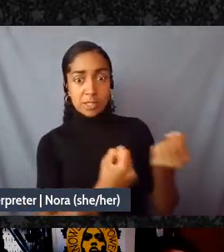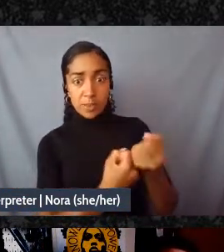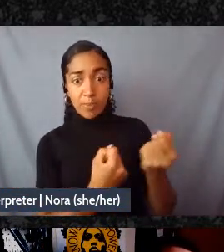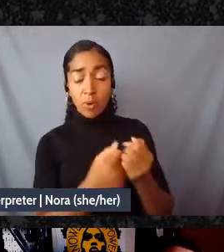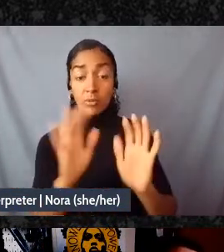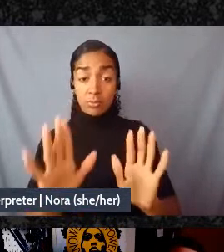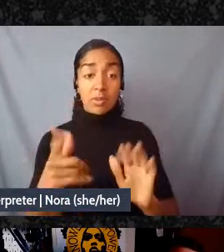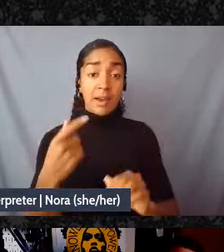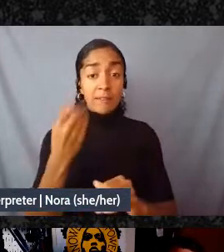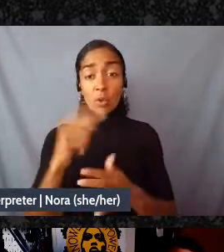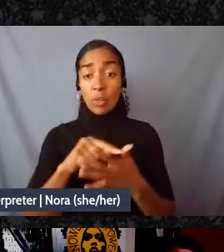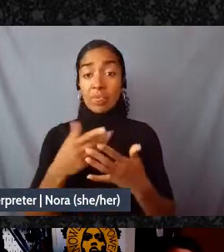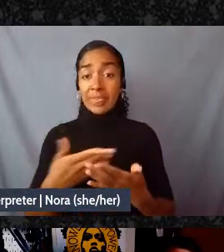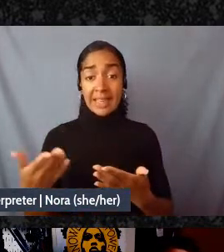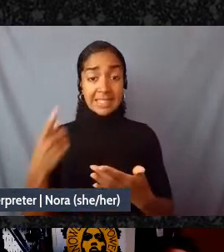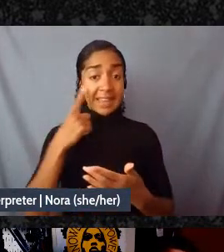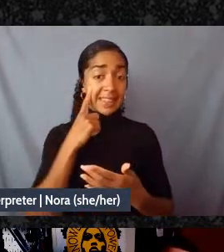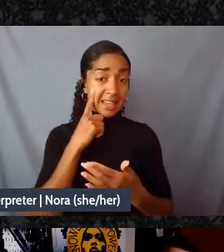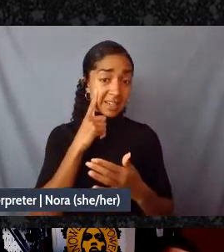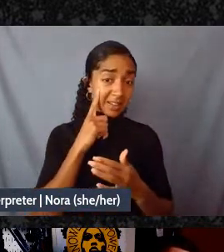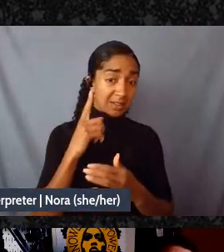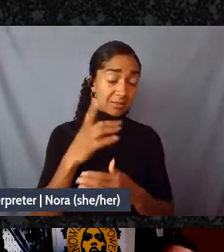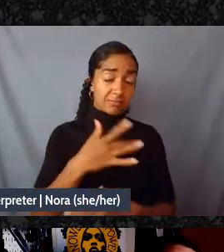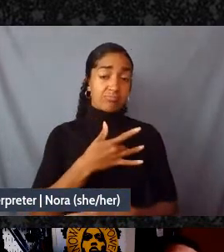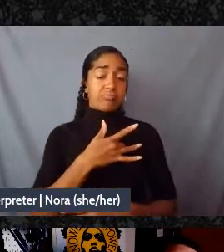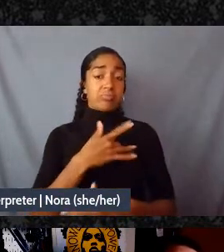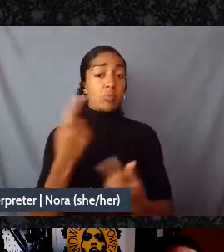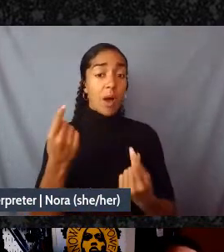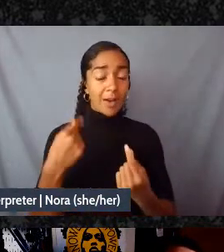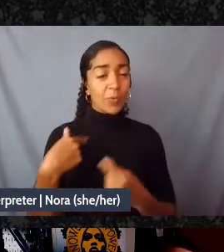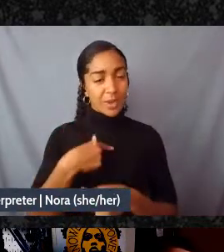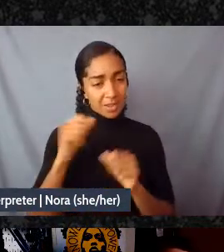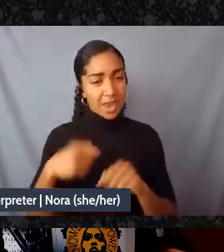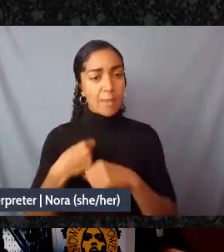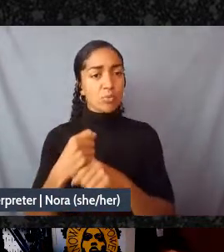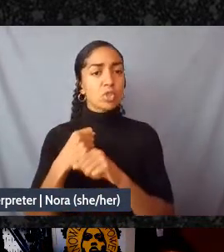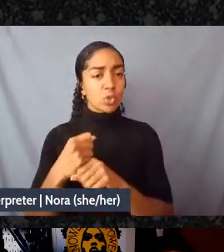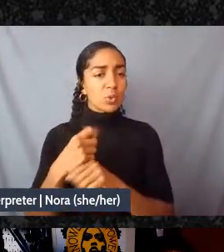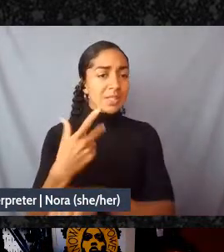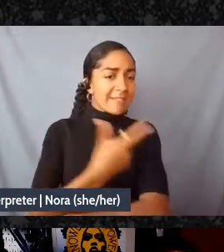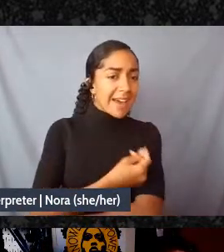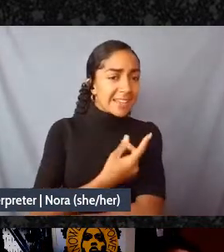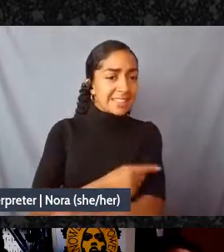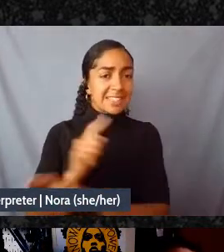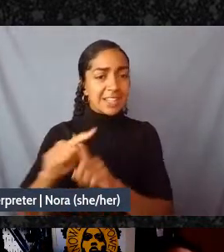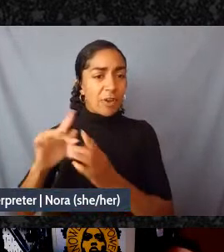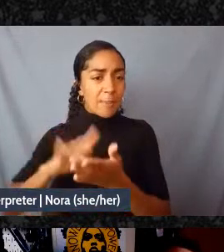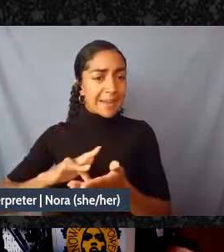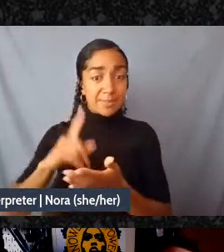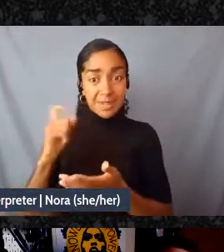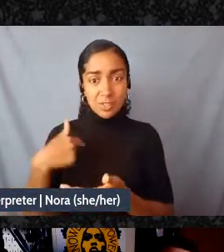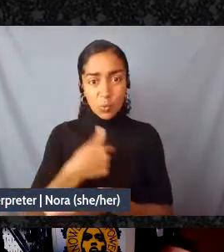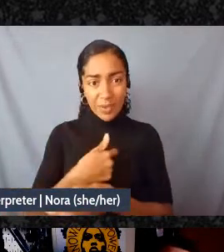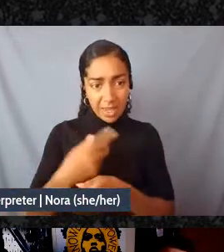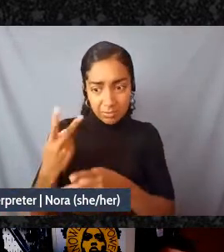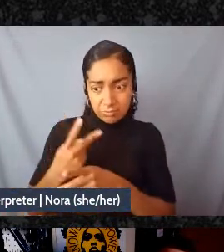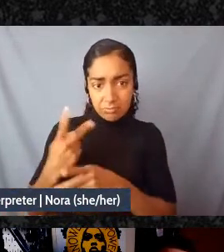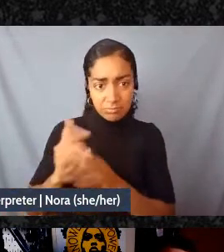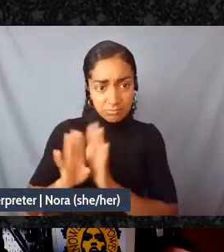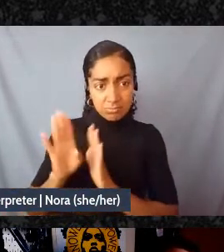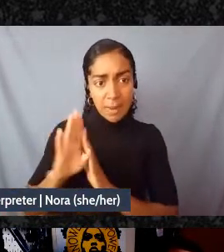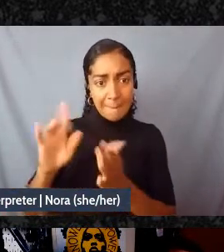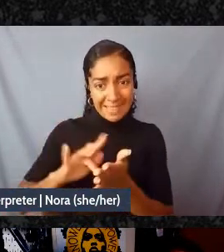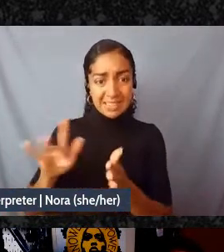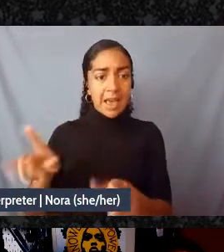because we have our own medicines as indigenous peoples we our cultural practices have been intervened into the level where that is